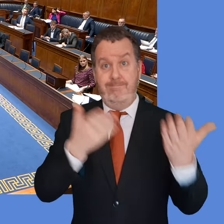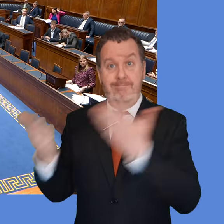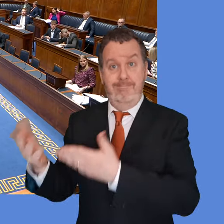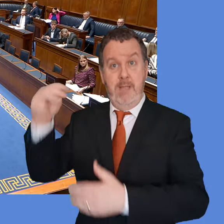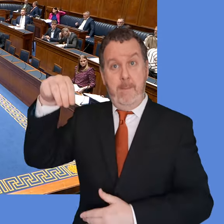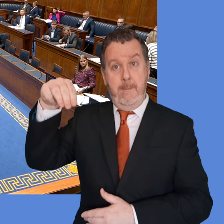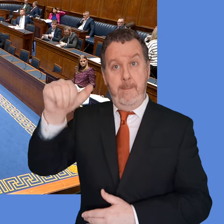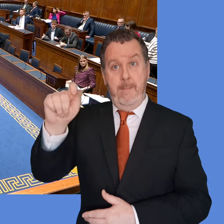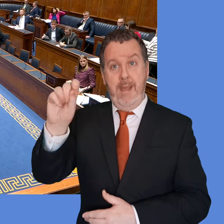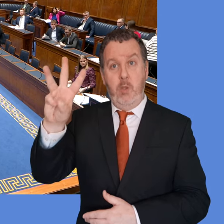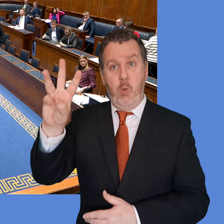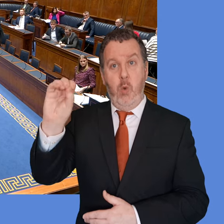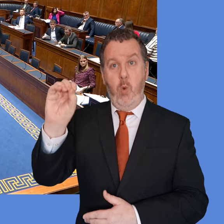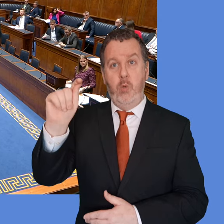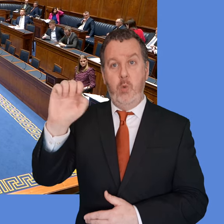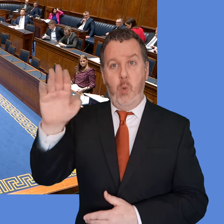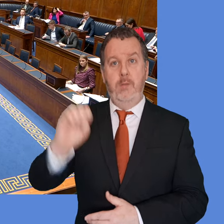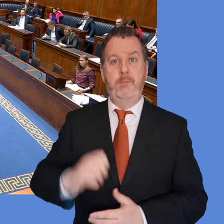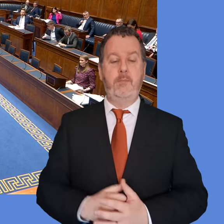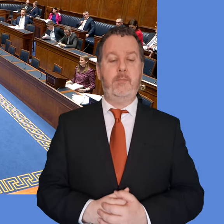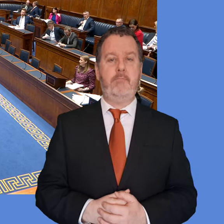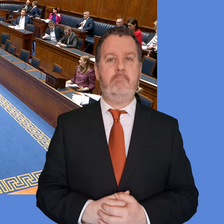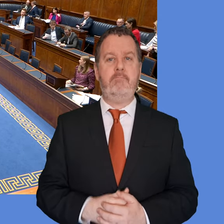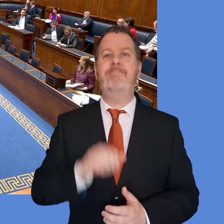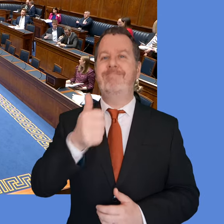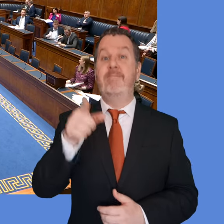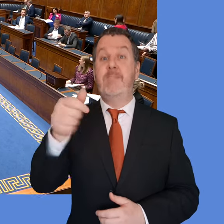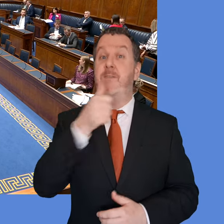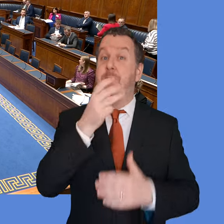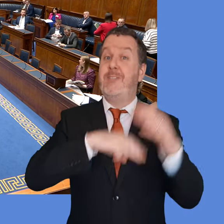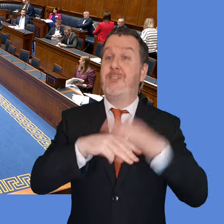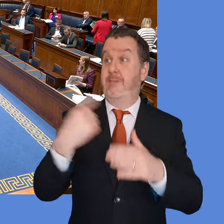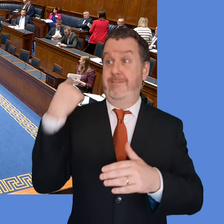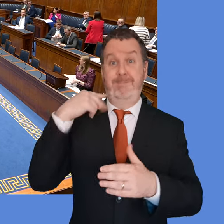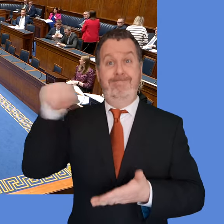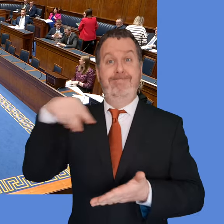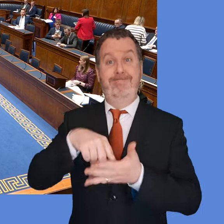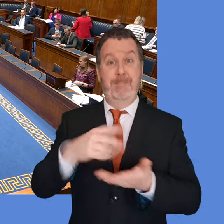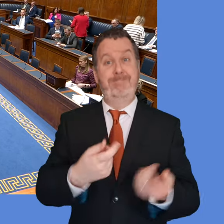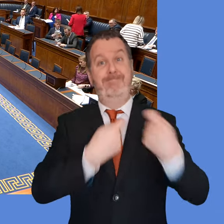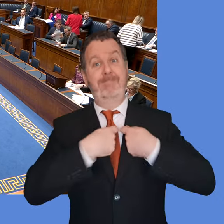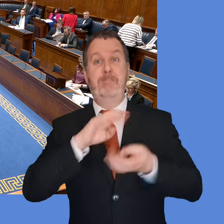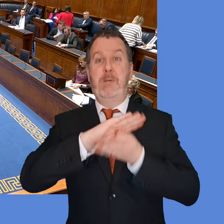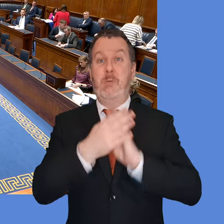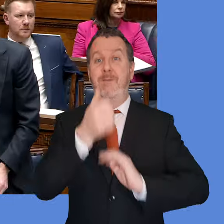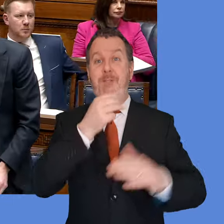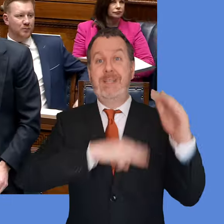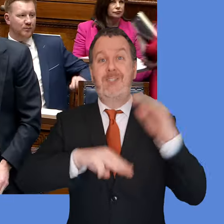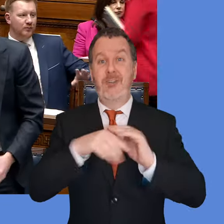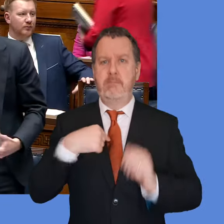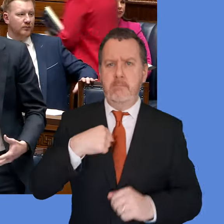questions, I'll call Matthew O'Toole. Thank you, Mr Speaker. First Minister, on the day you were inaugurated,